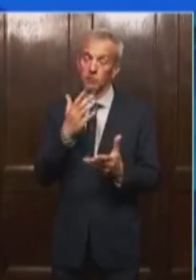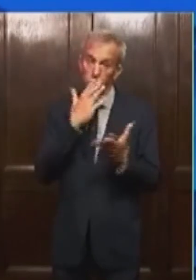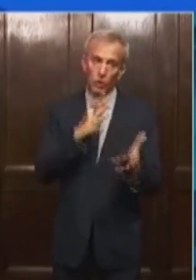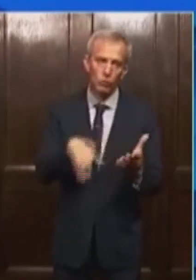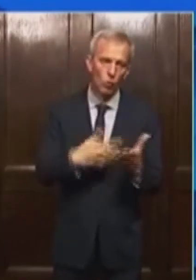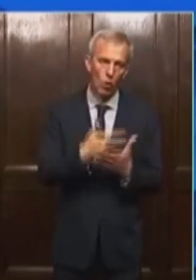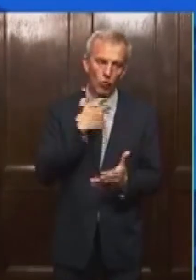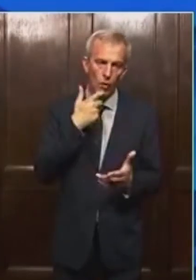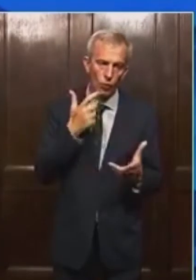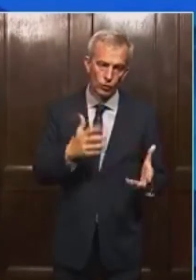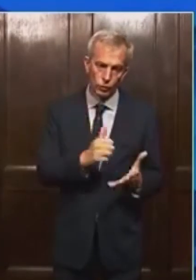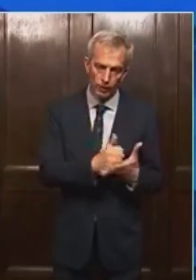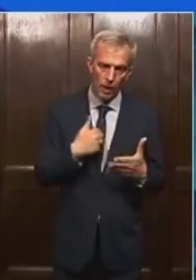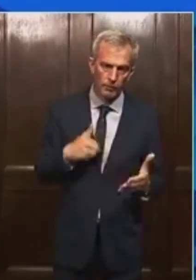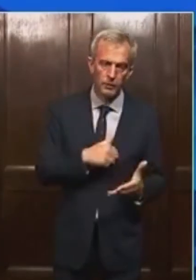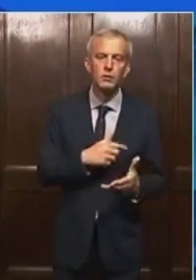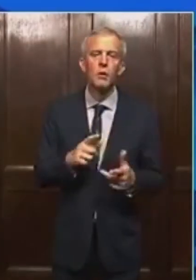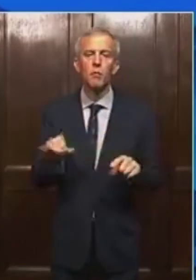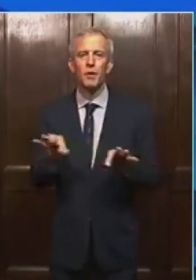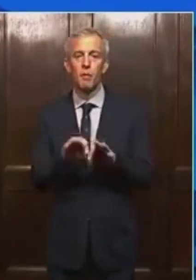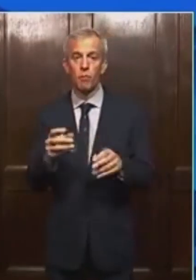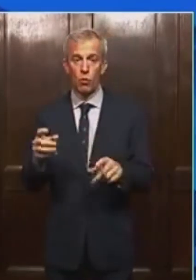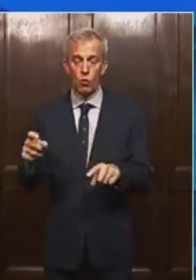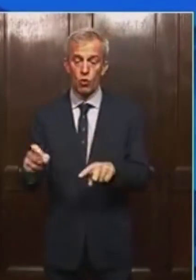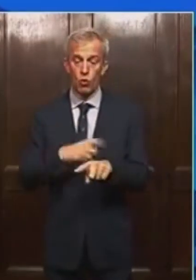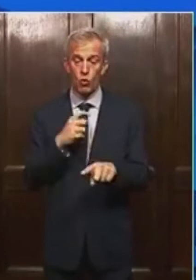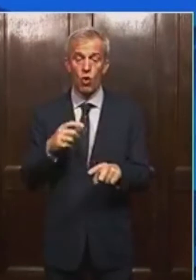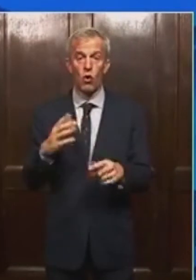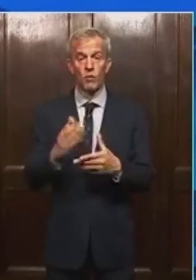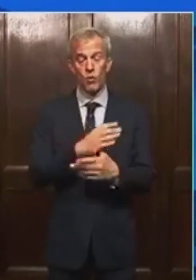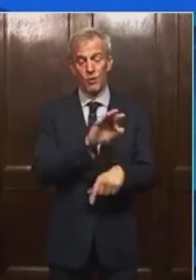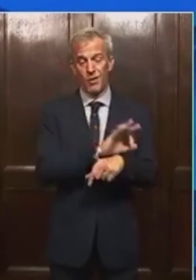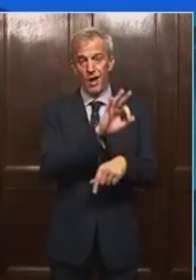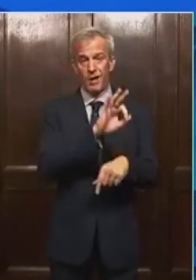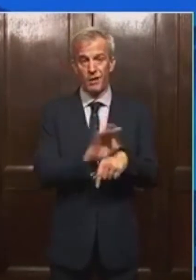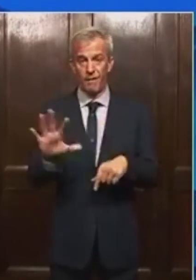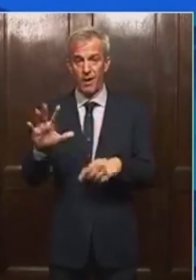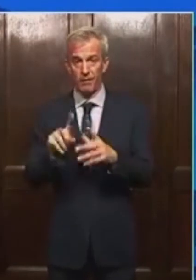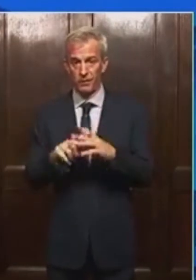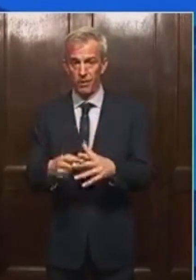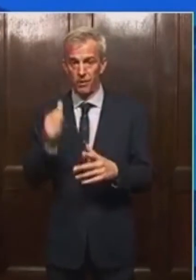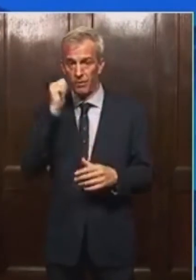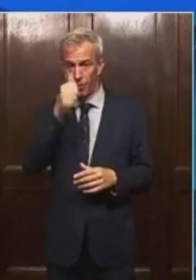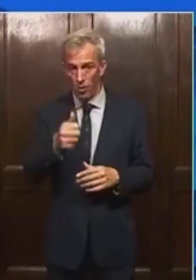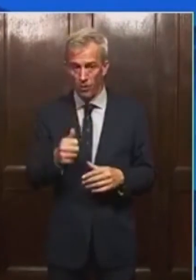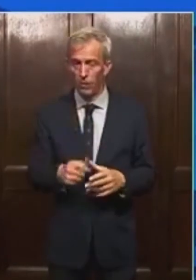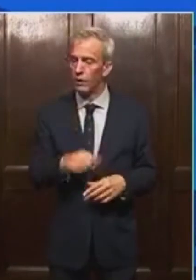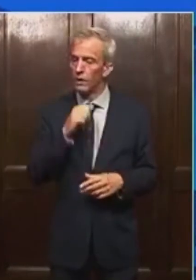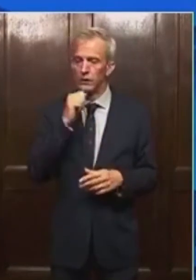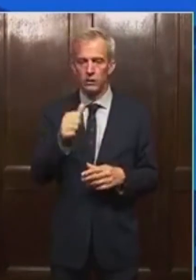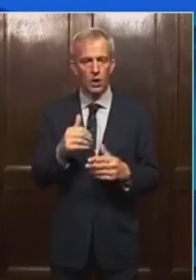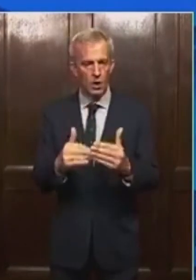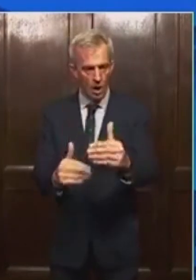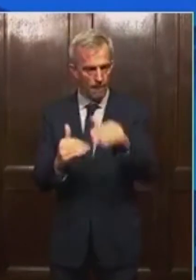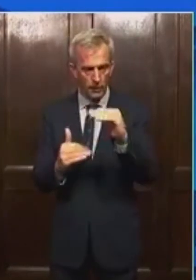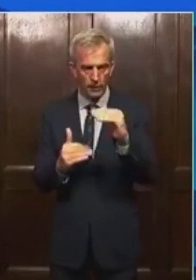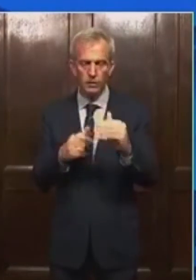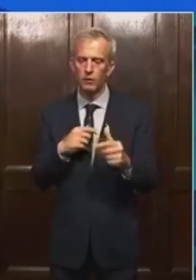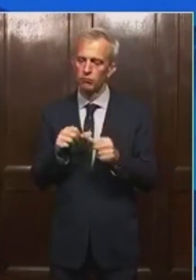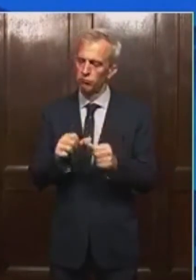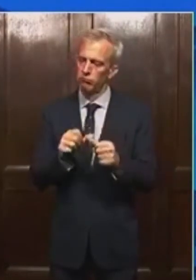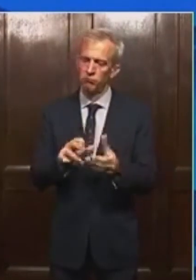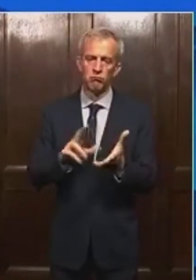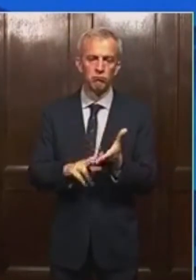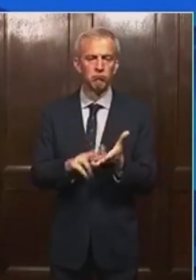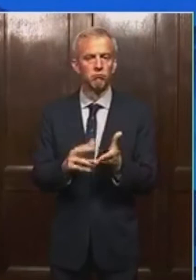if you need meals. You can call between 9 and 5 starting tomorrow. And it's not a limited period of time. We'll keep enrolling people